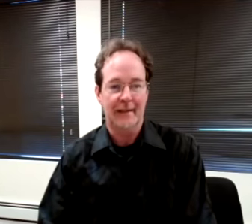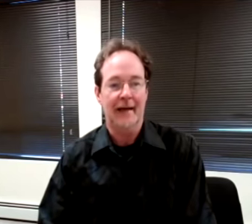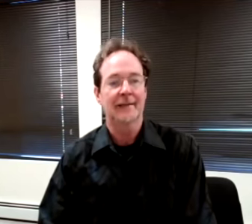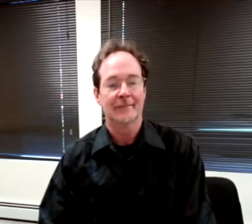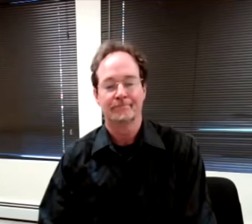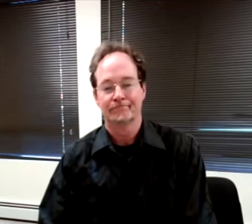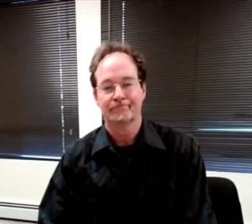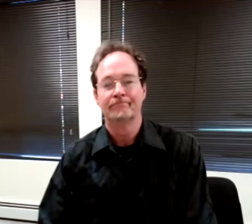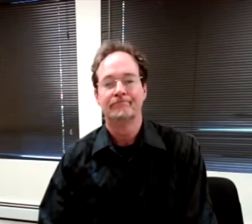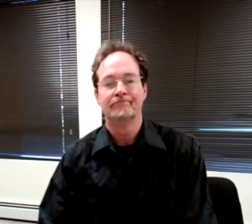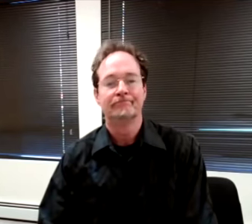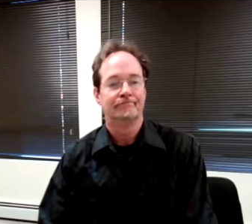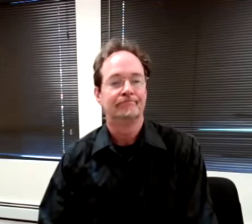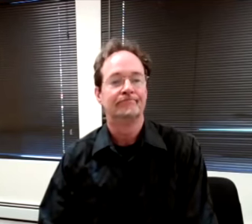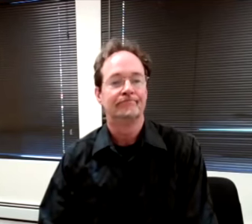reason for presenting that. Okay.